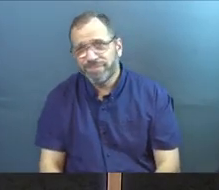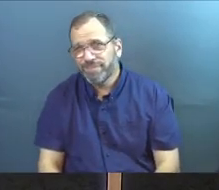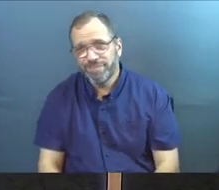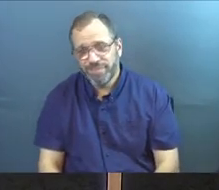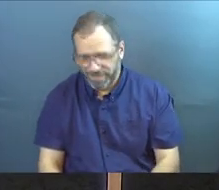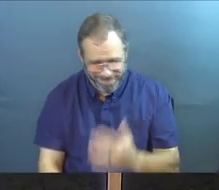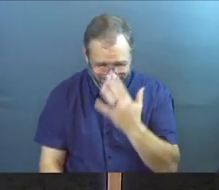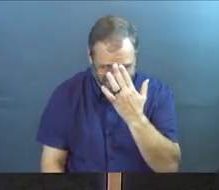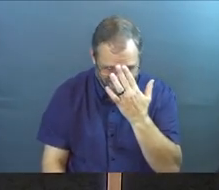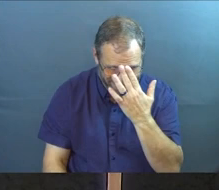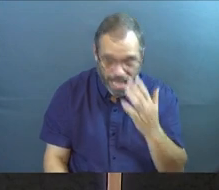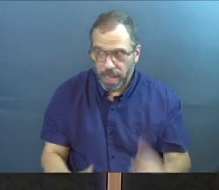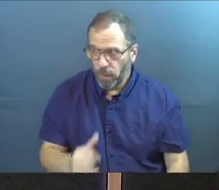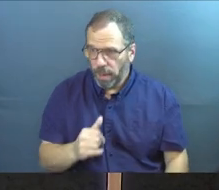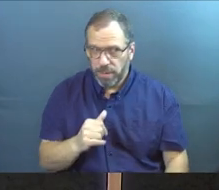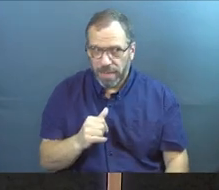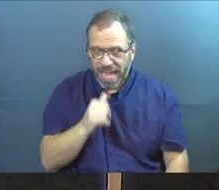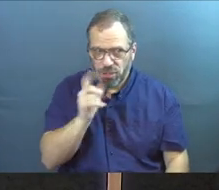I mean, I should not be boring.